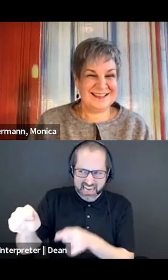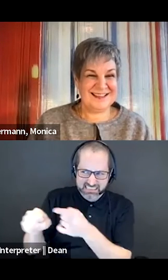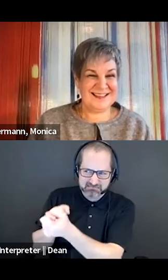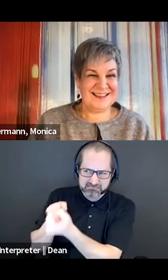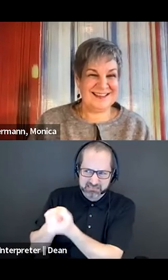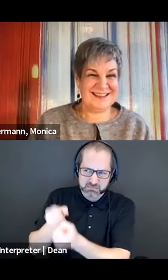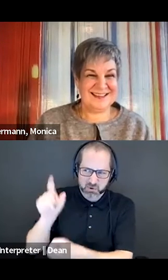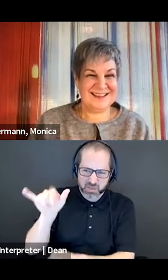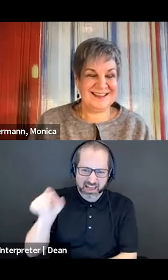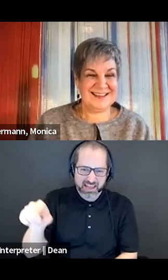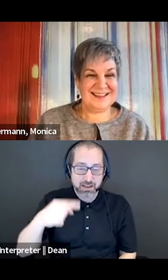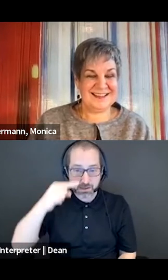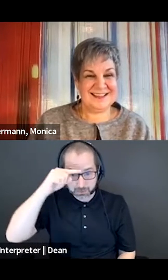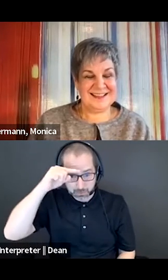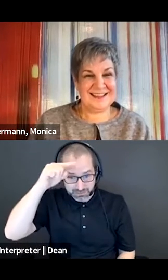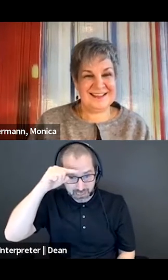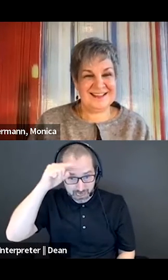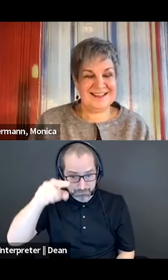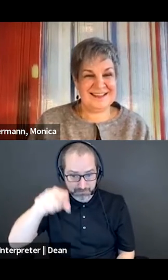like it. And Wissam.